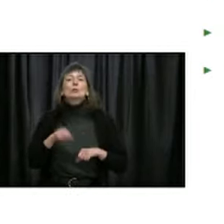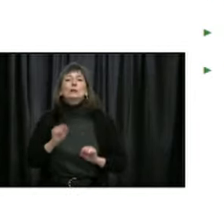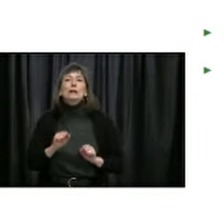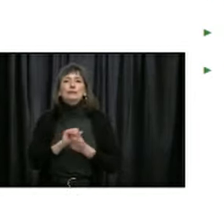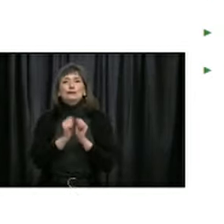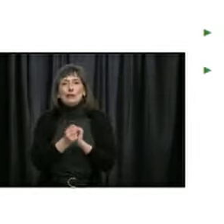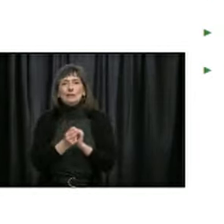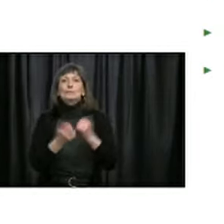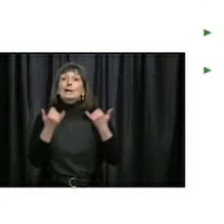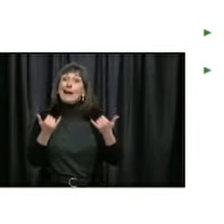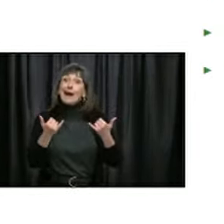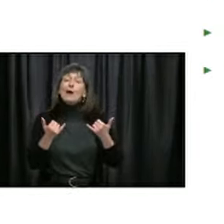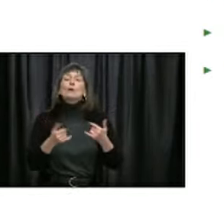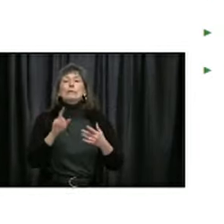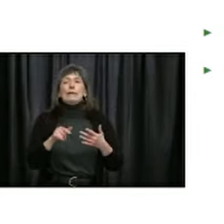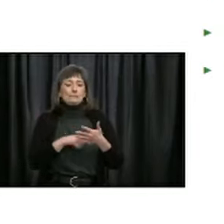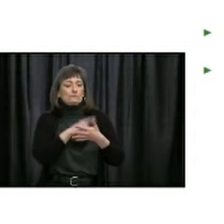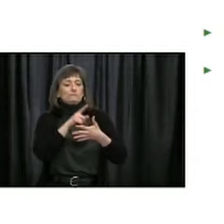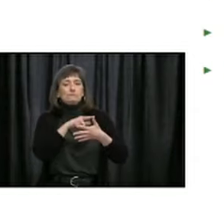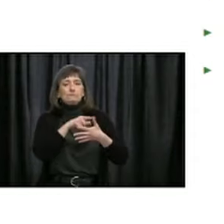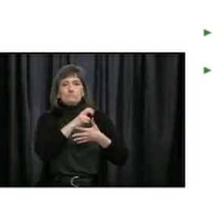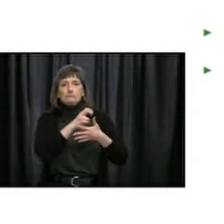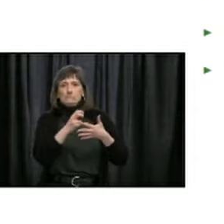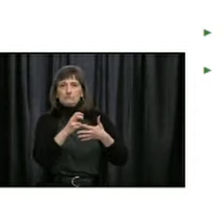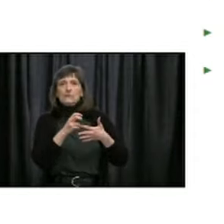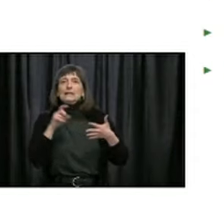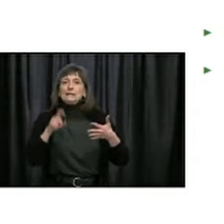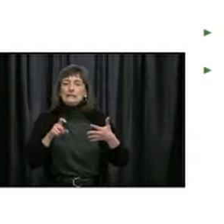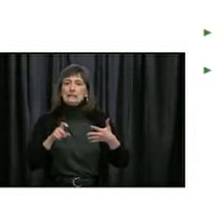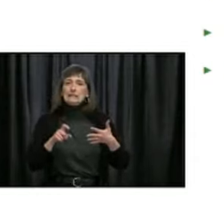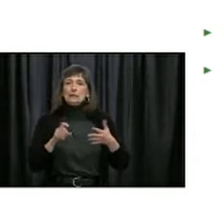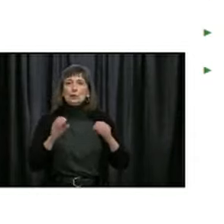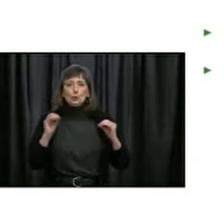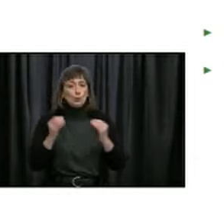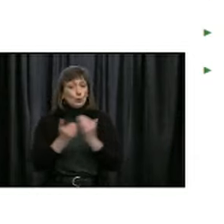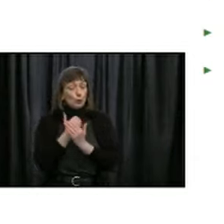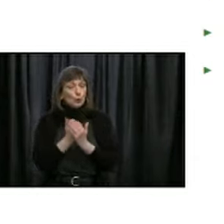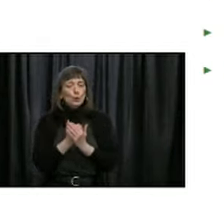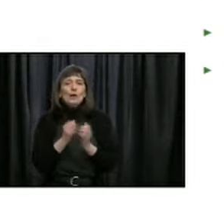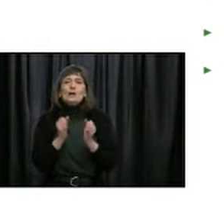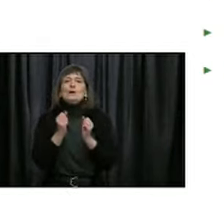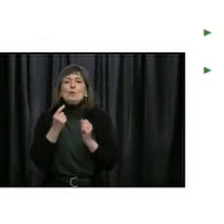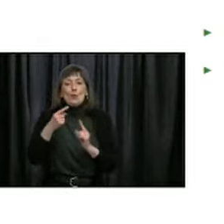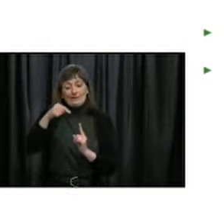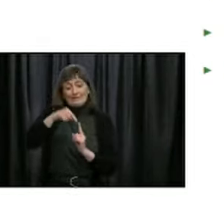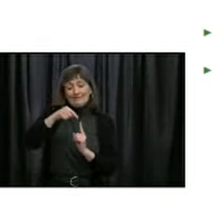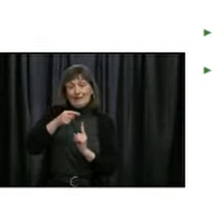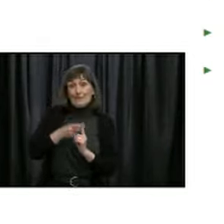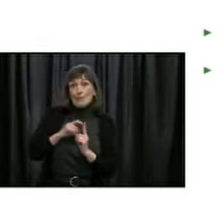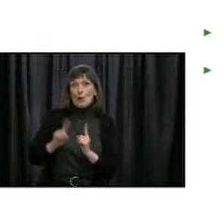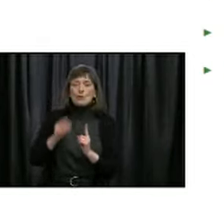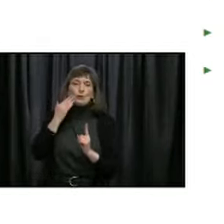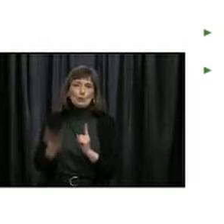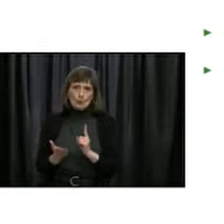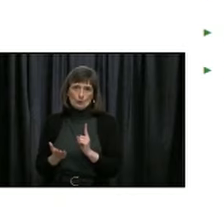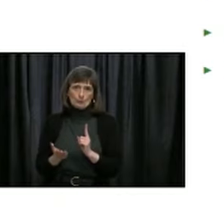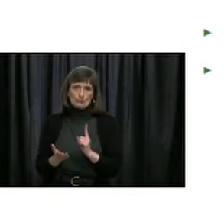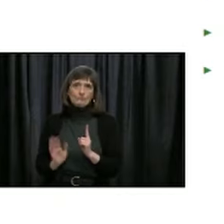moving from level five into level four, we are saying we want no new cases where the source of infection is unknown.